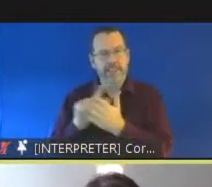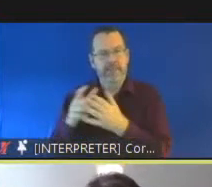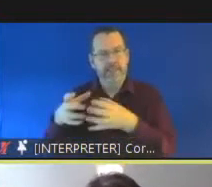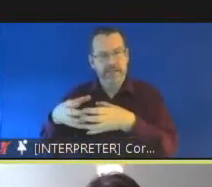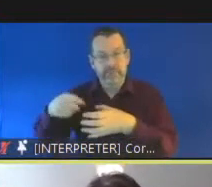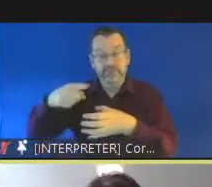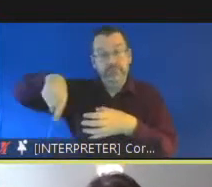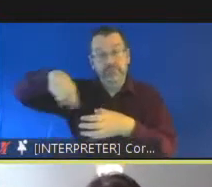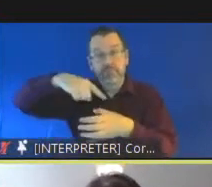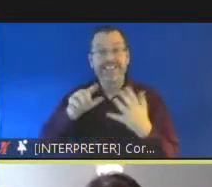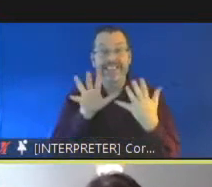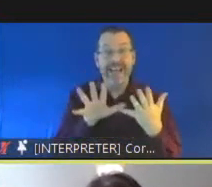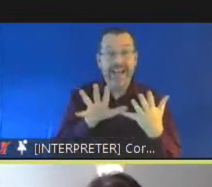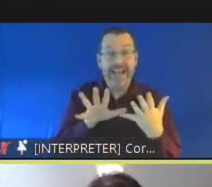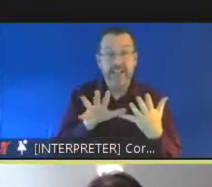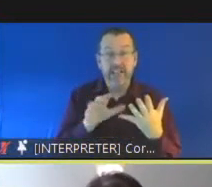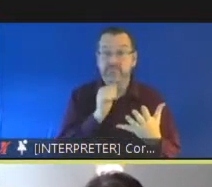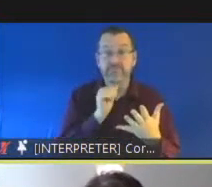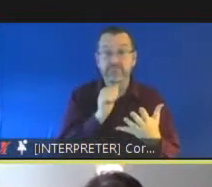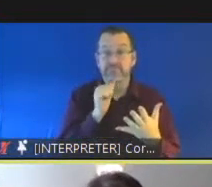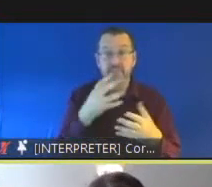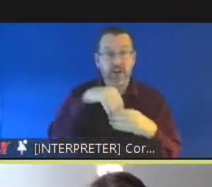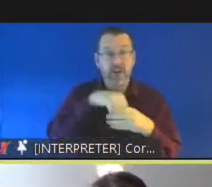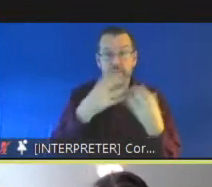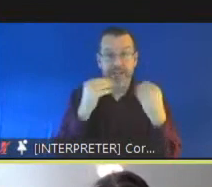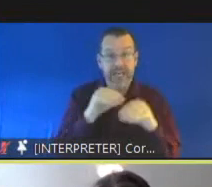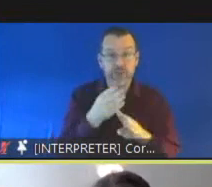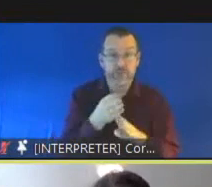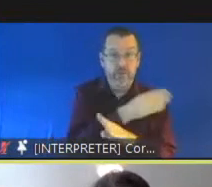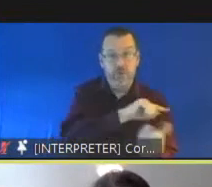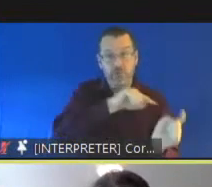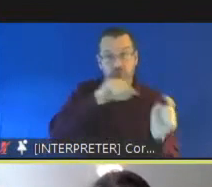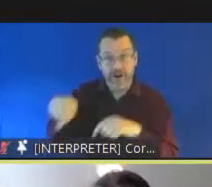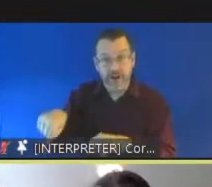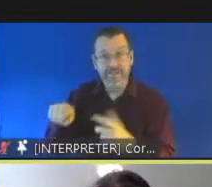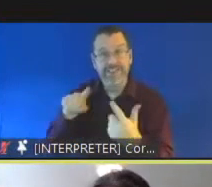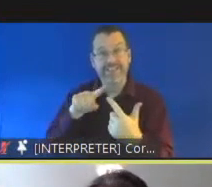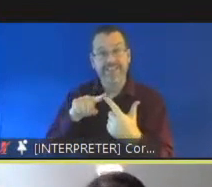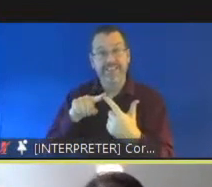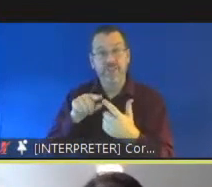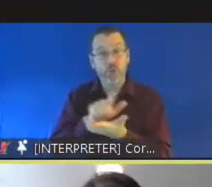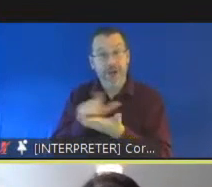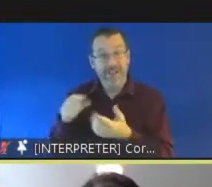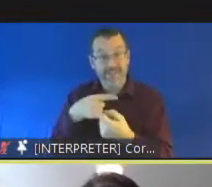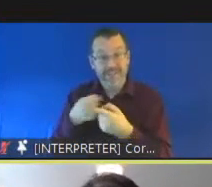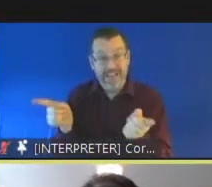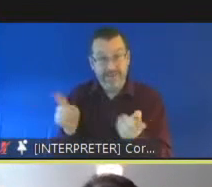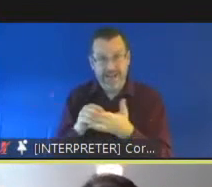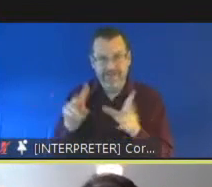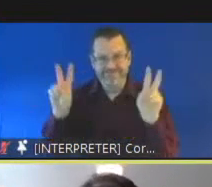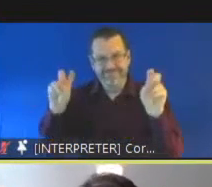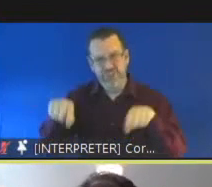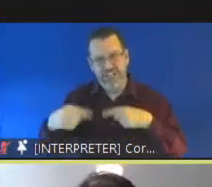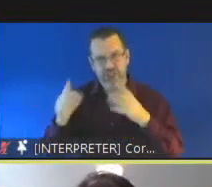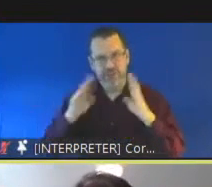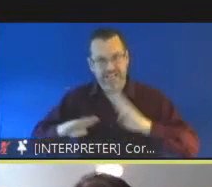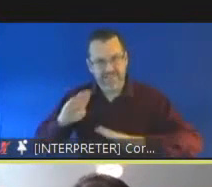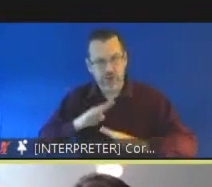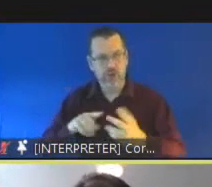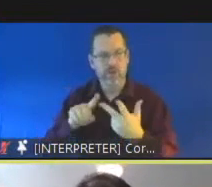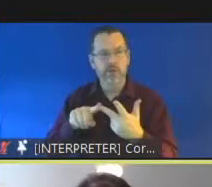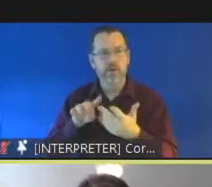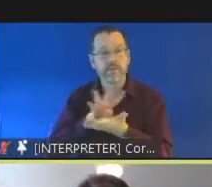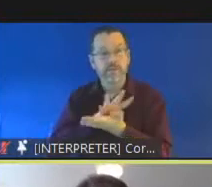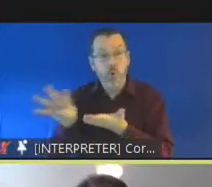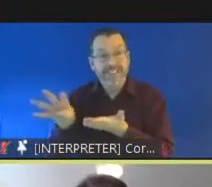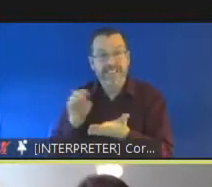engaging in education prior to admission 12 were exhibiting challenging behavior and 14 had mental health needs all of